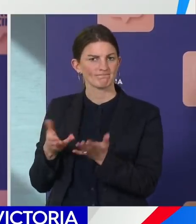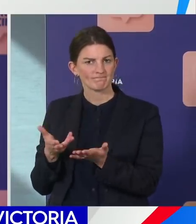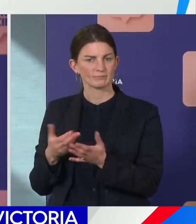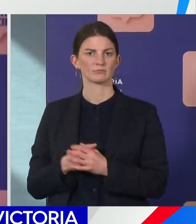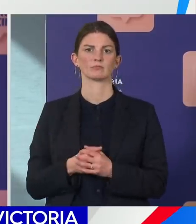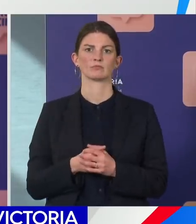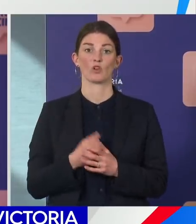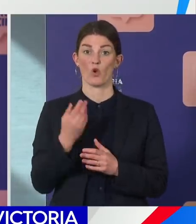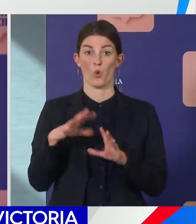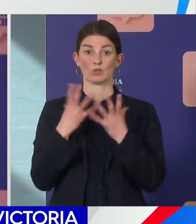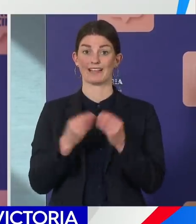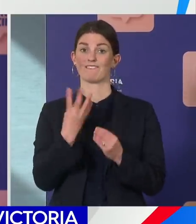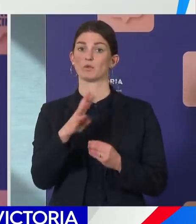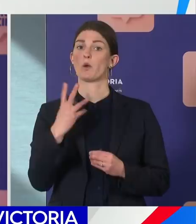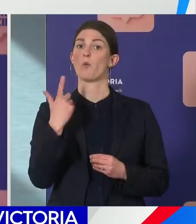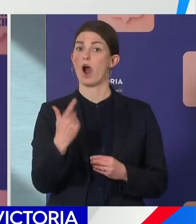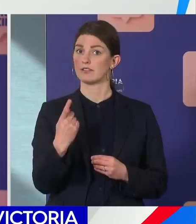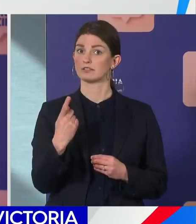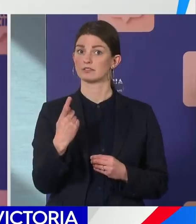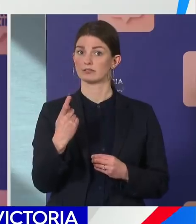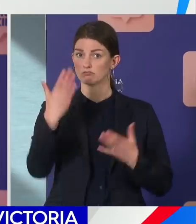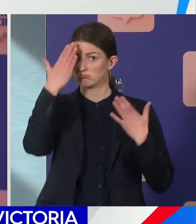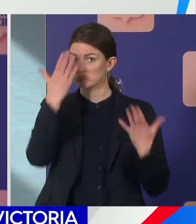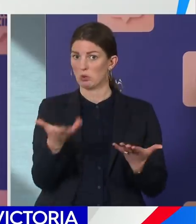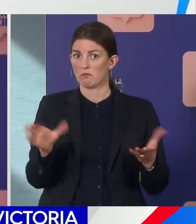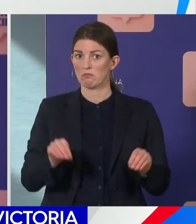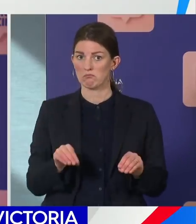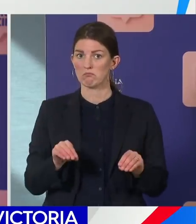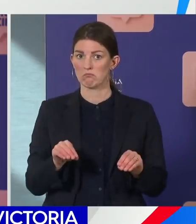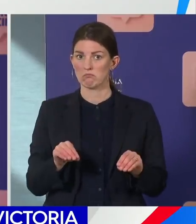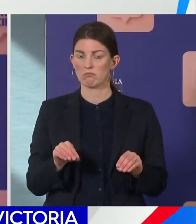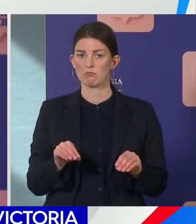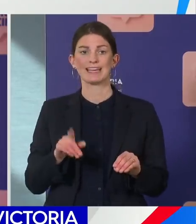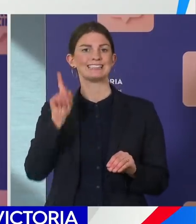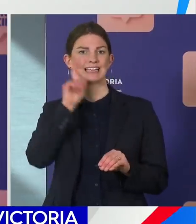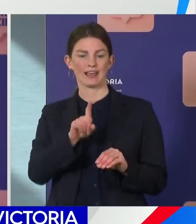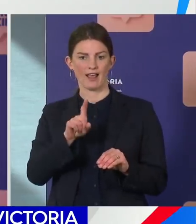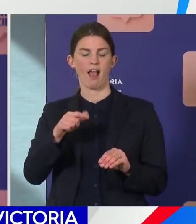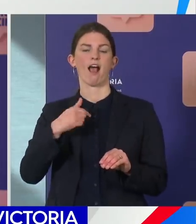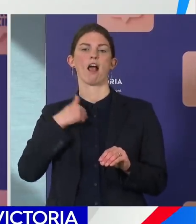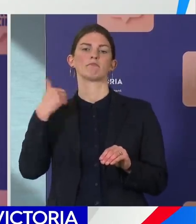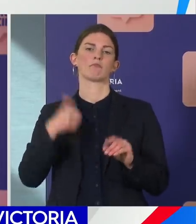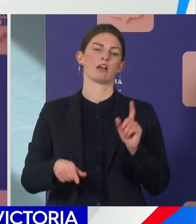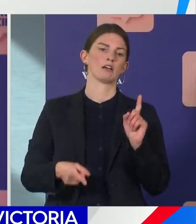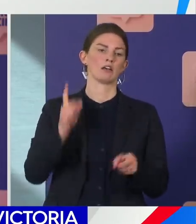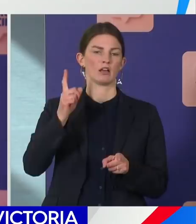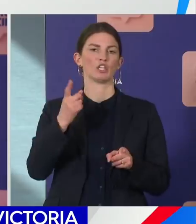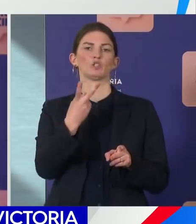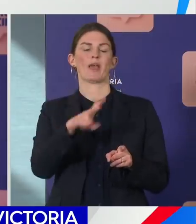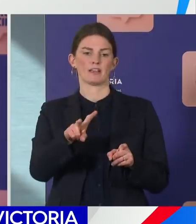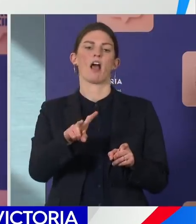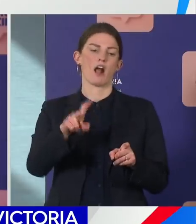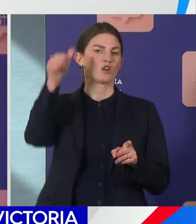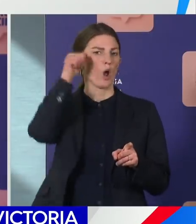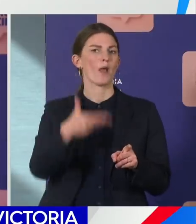under investigation at this point in time, 20 were cleared yesterday, so we continue to see good progress. And my thanks to our phenomenal